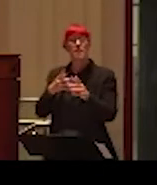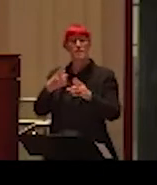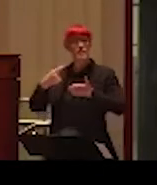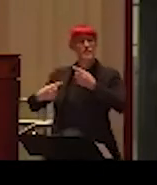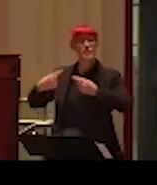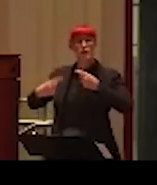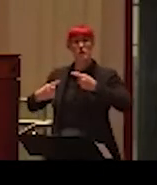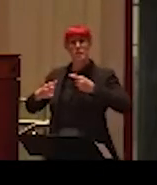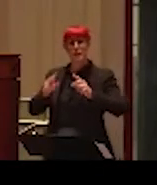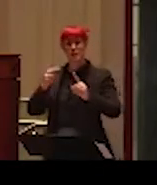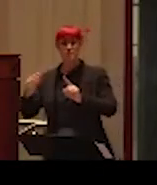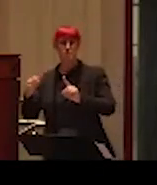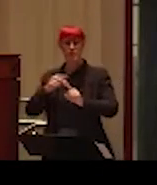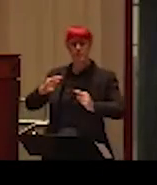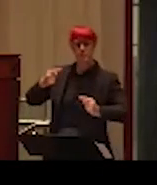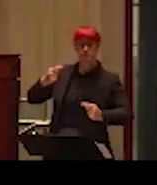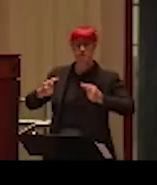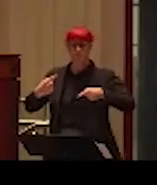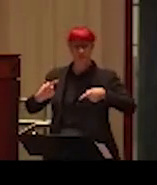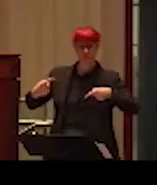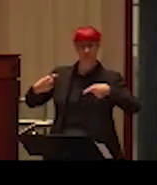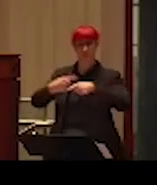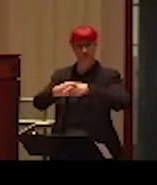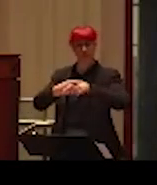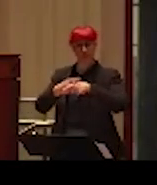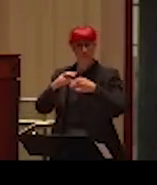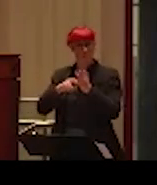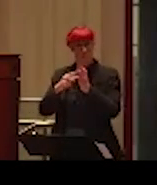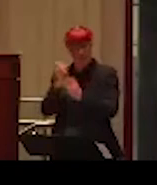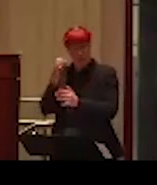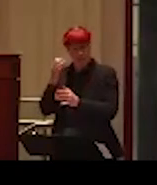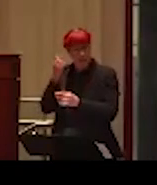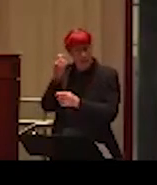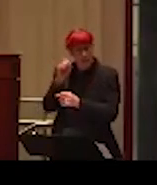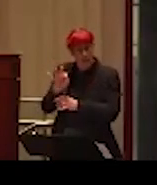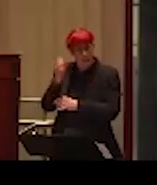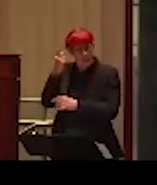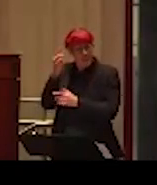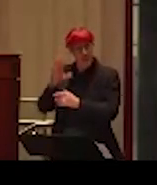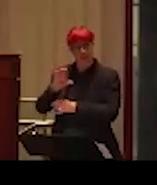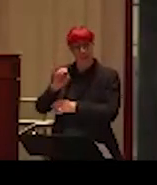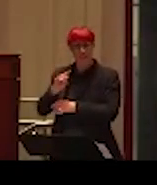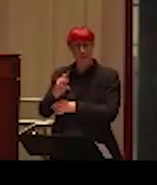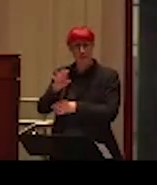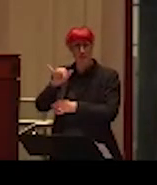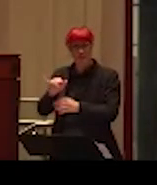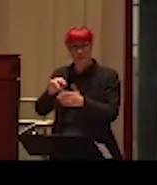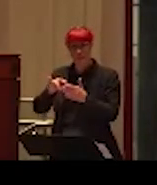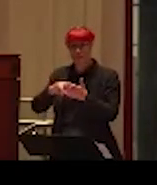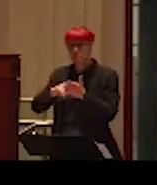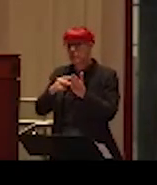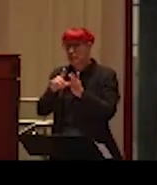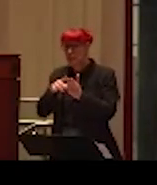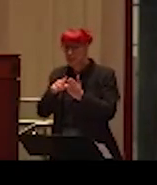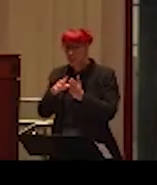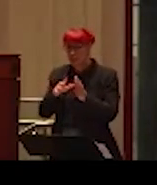or opposing views, which means that to understand controversy, we actually need to hear from, learn from